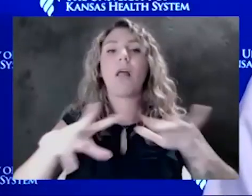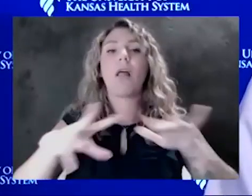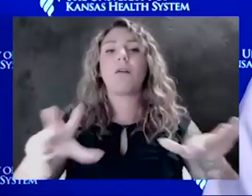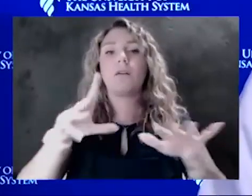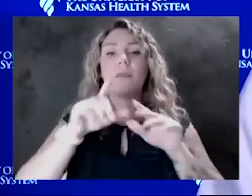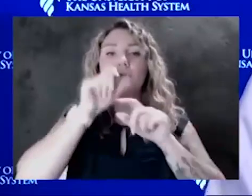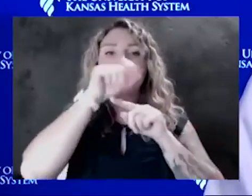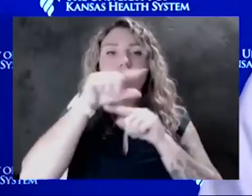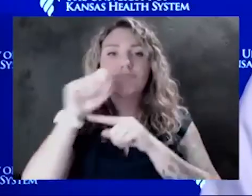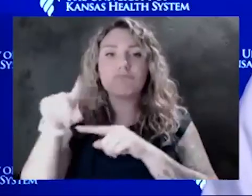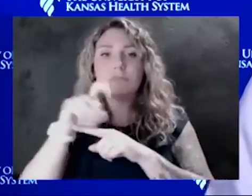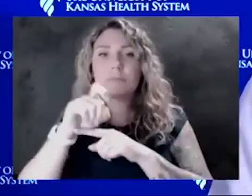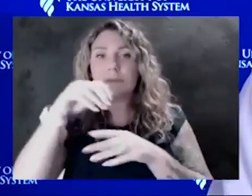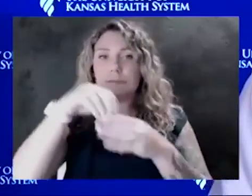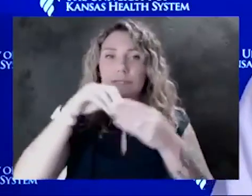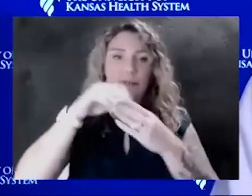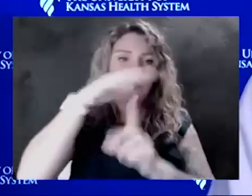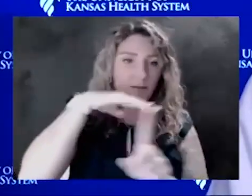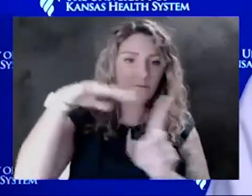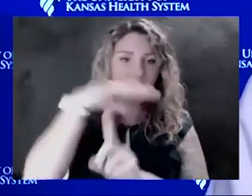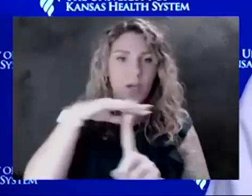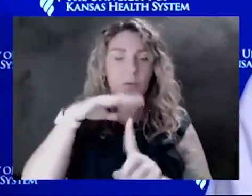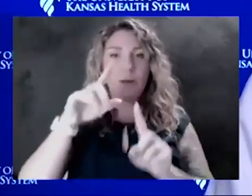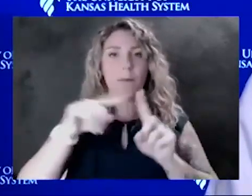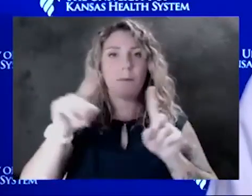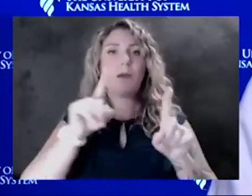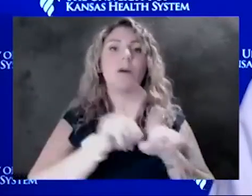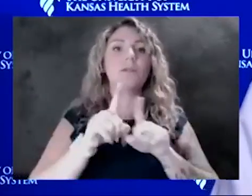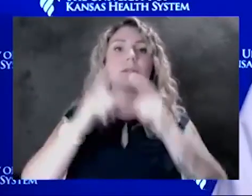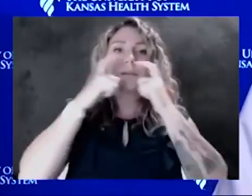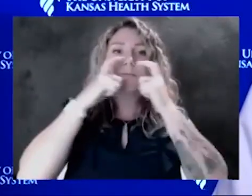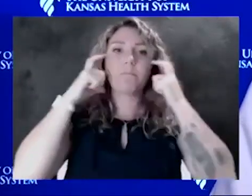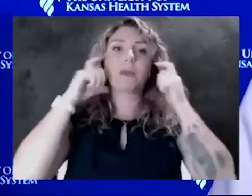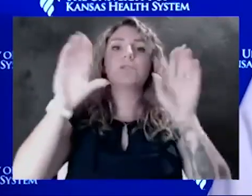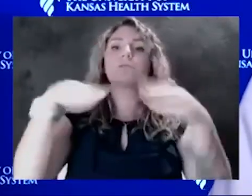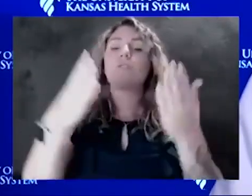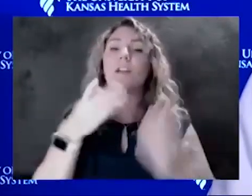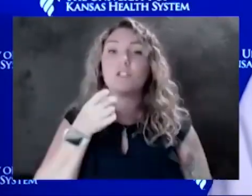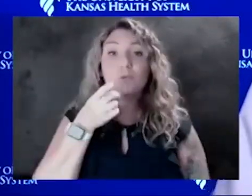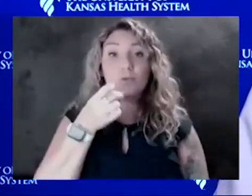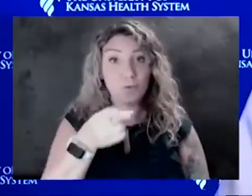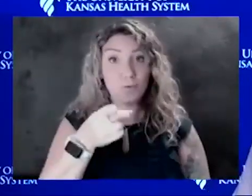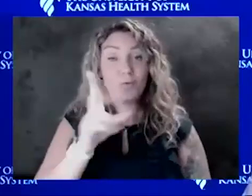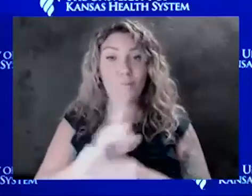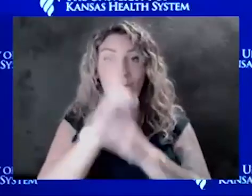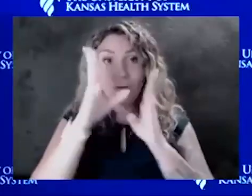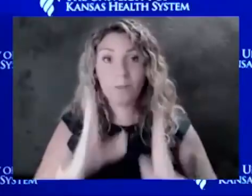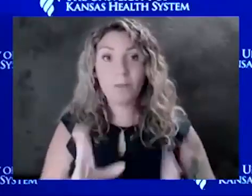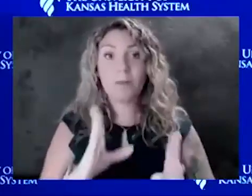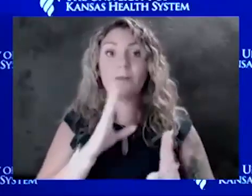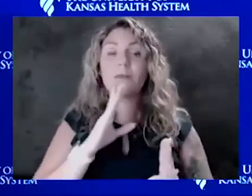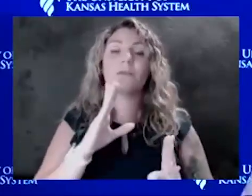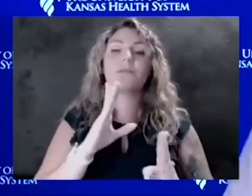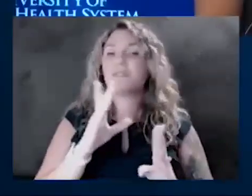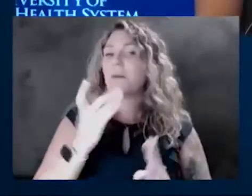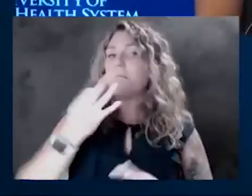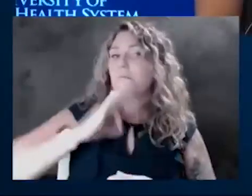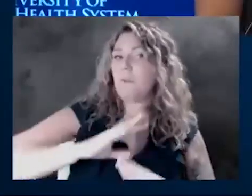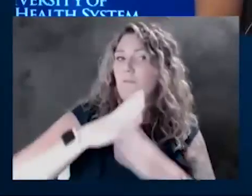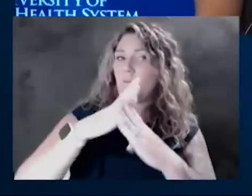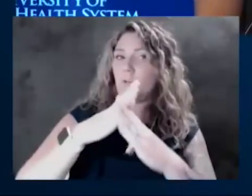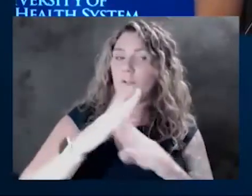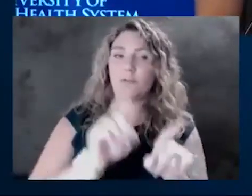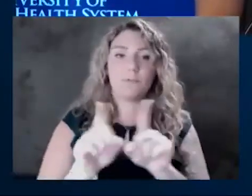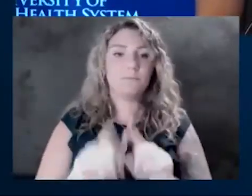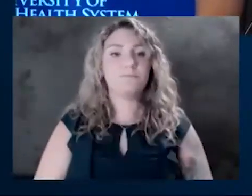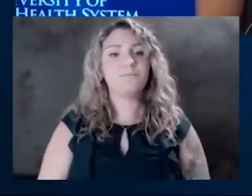environment. But the mask also does give you, the wearer, some benefit of protection as well. Michael wants to